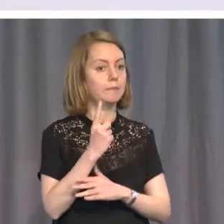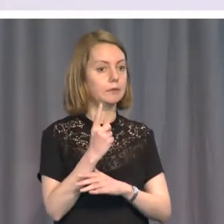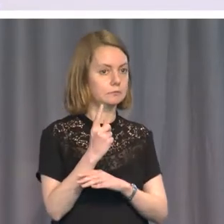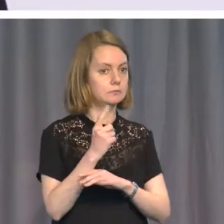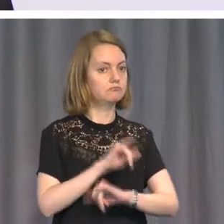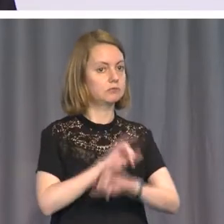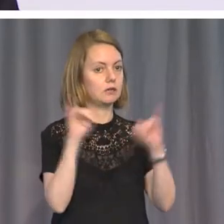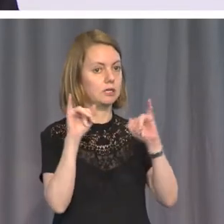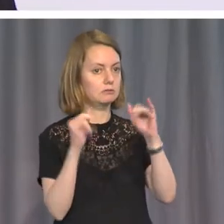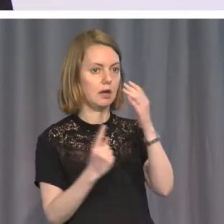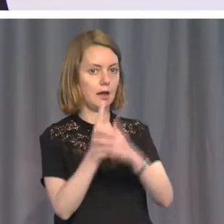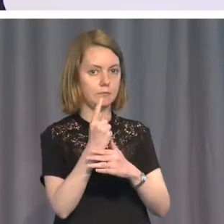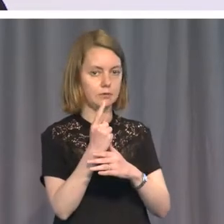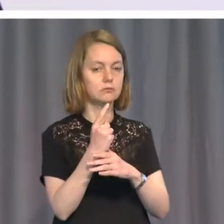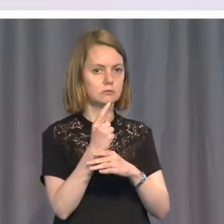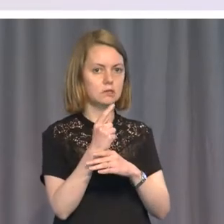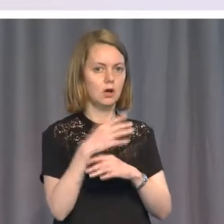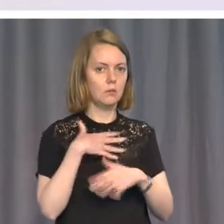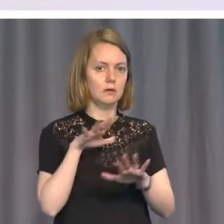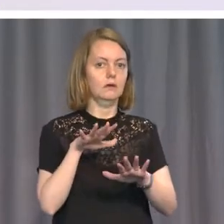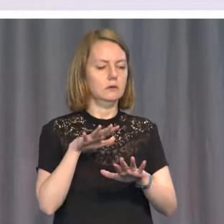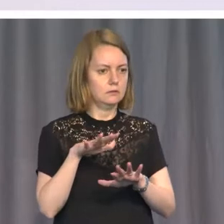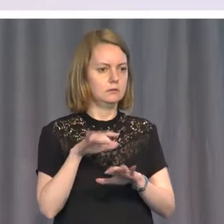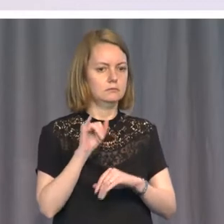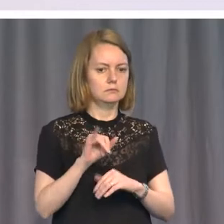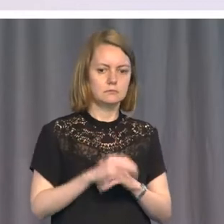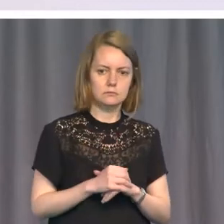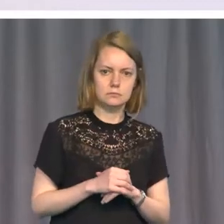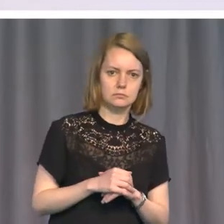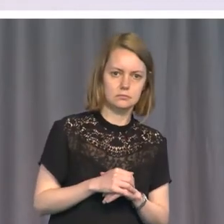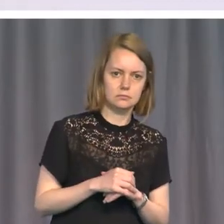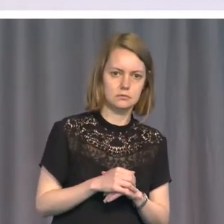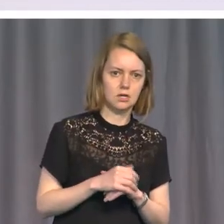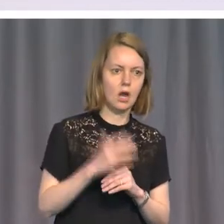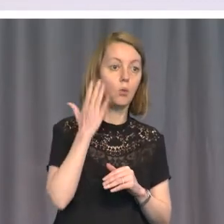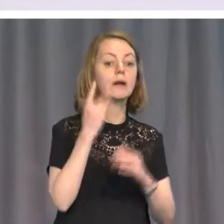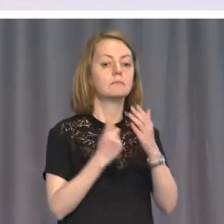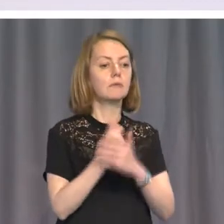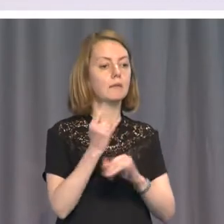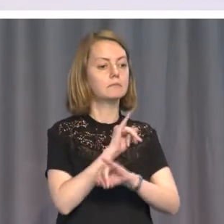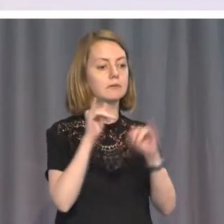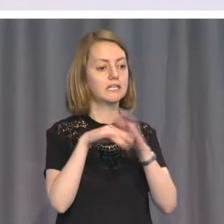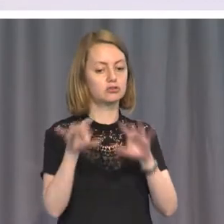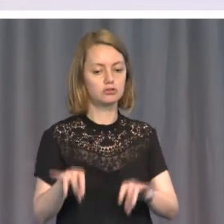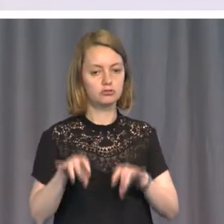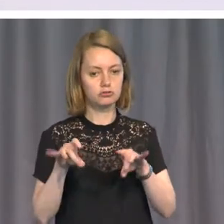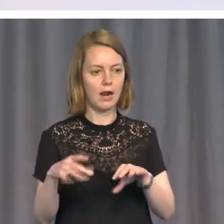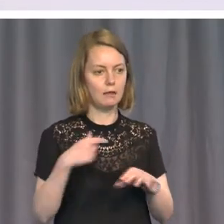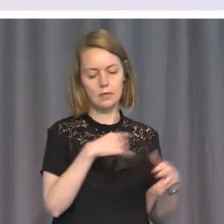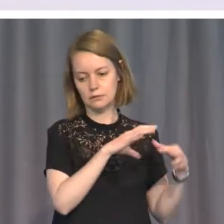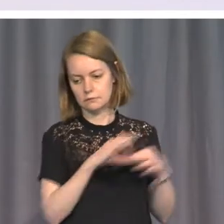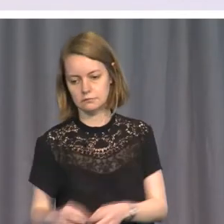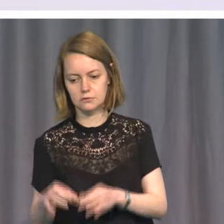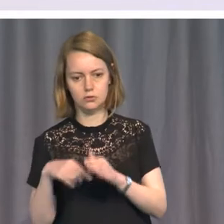sunburnt country, we grieve, we are lassoed by the umbilical coil. It was my wife who organized that